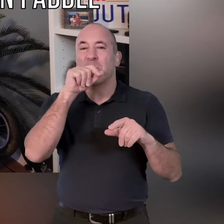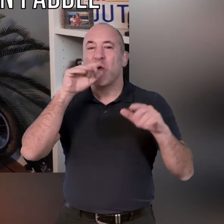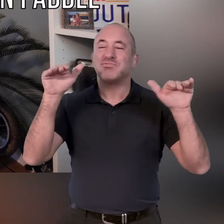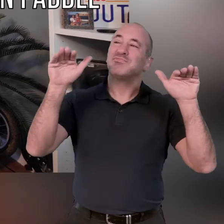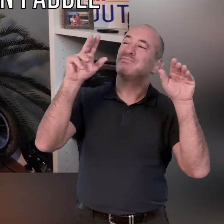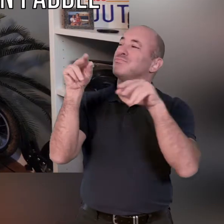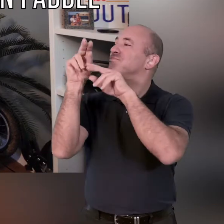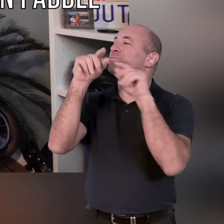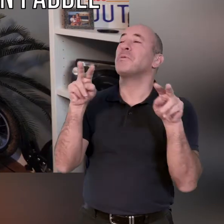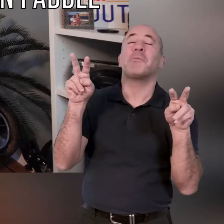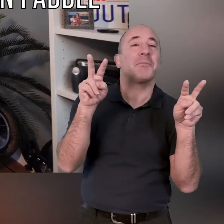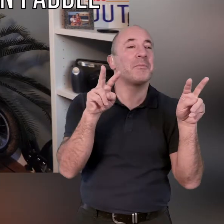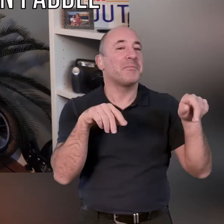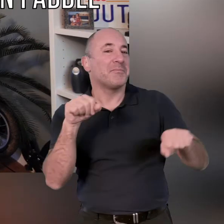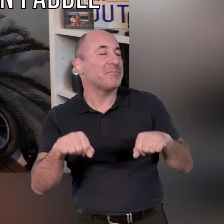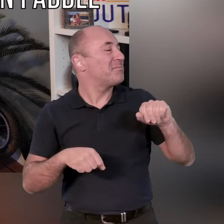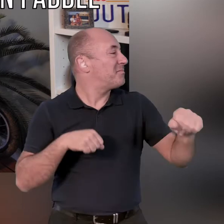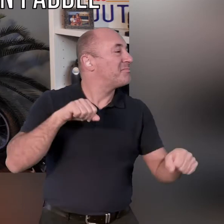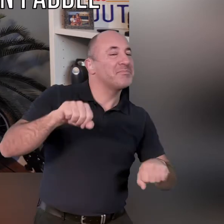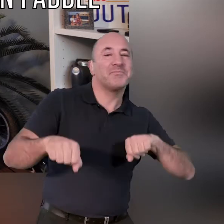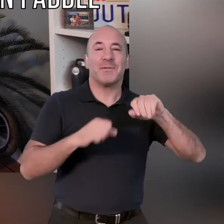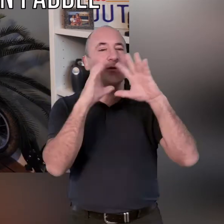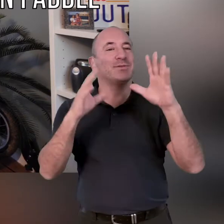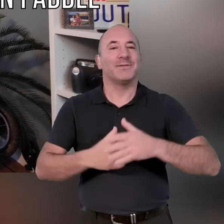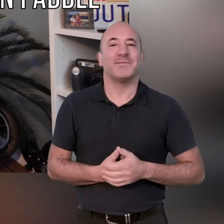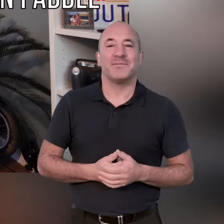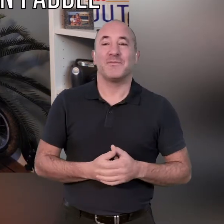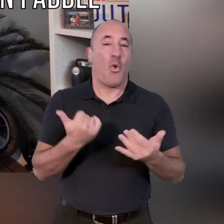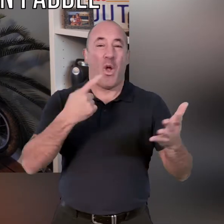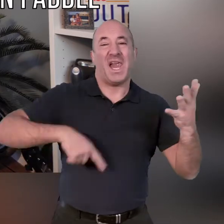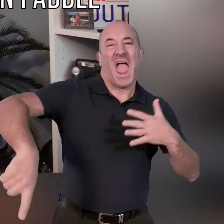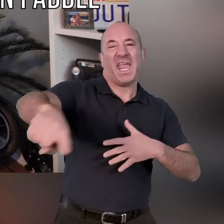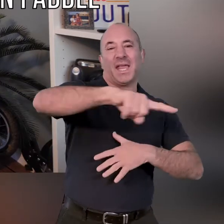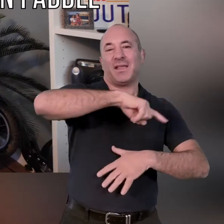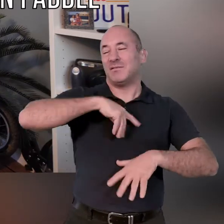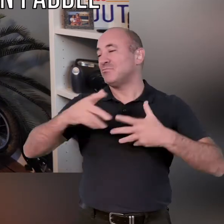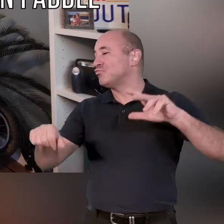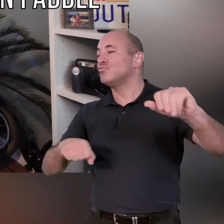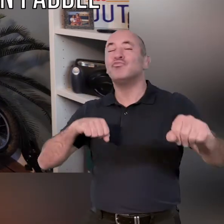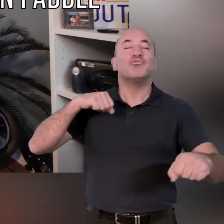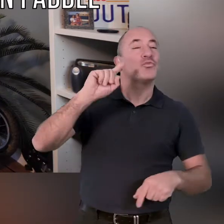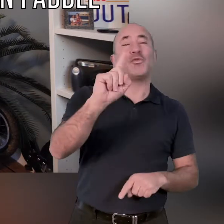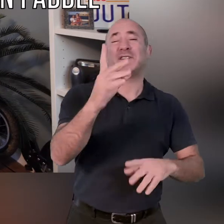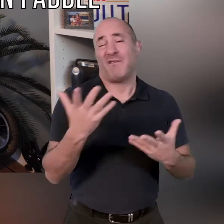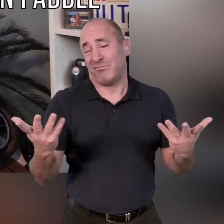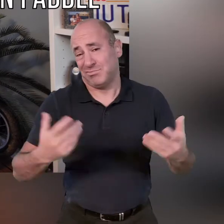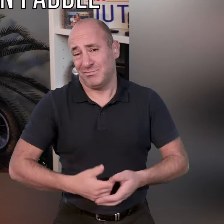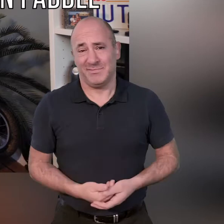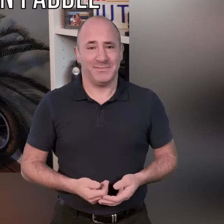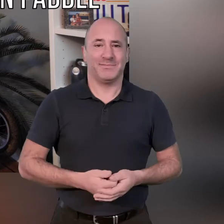trees birds are chirping and you're paddling down that river or maybe you're out on a nice open lake or something